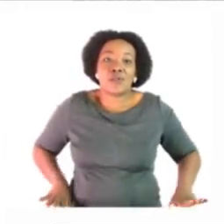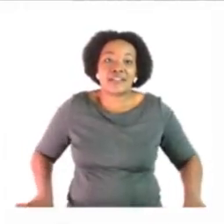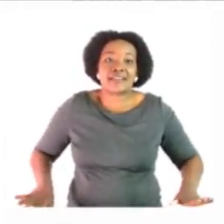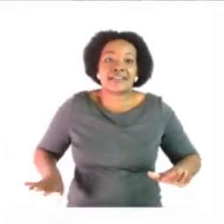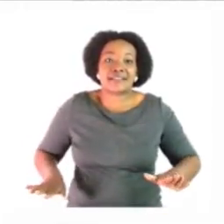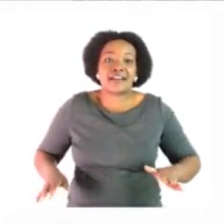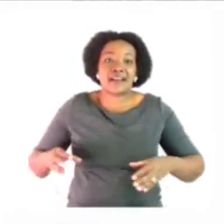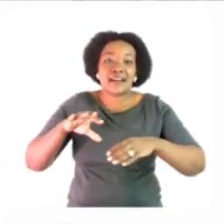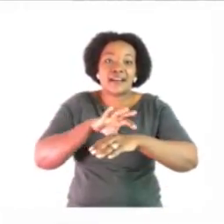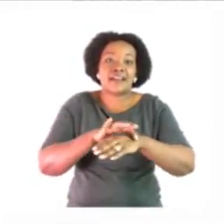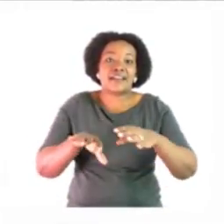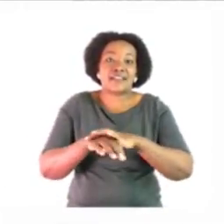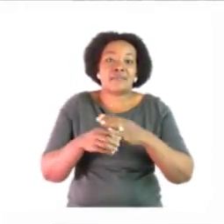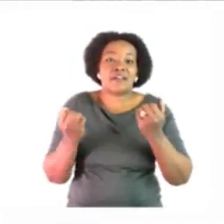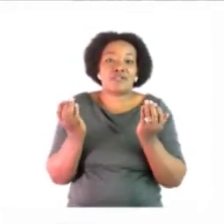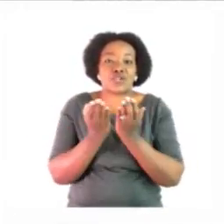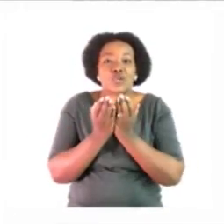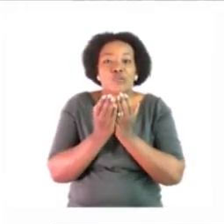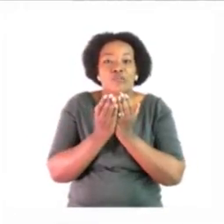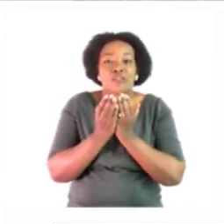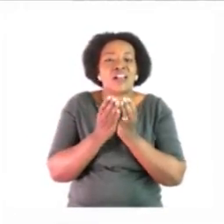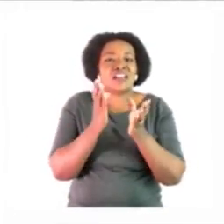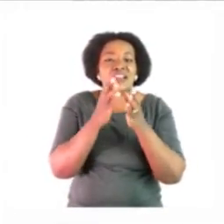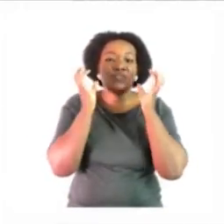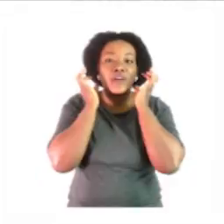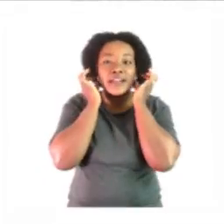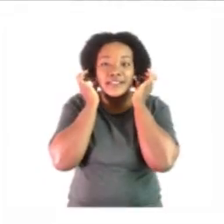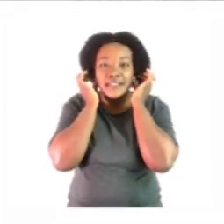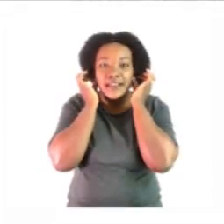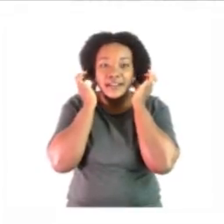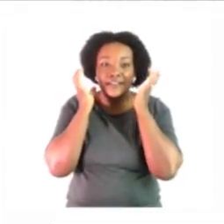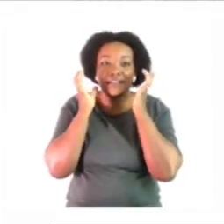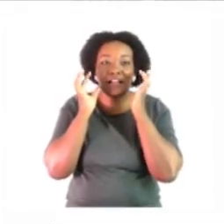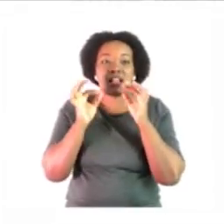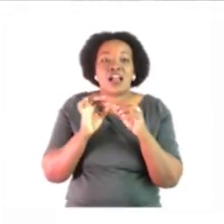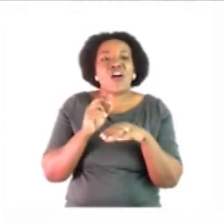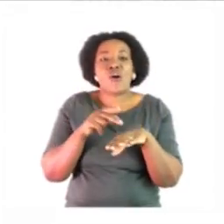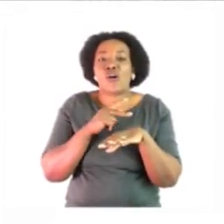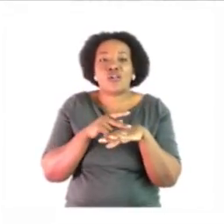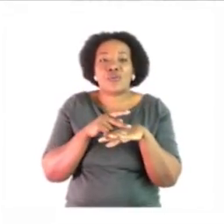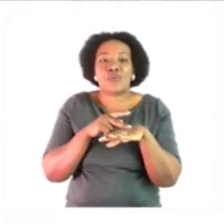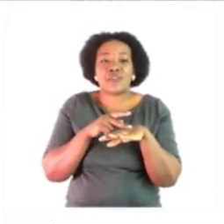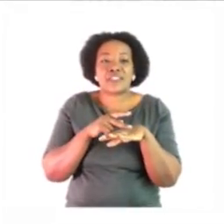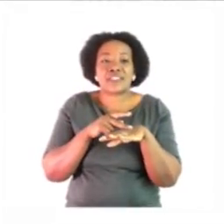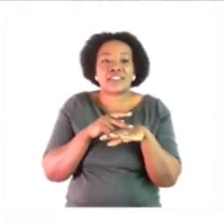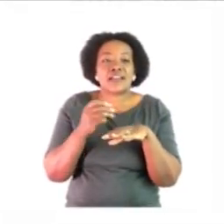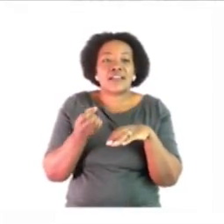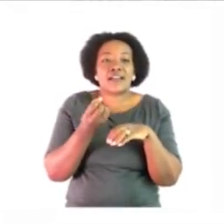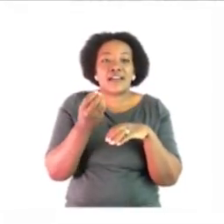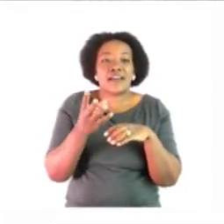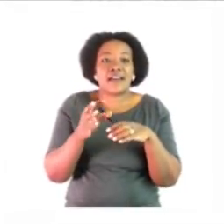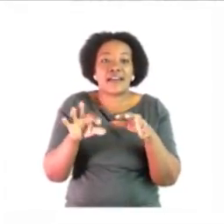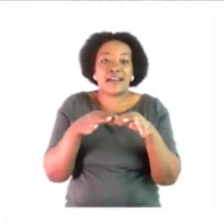school for school she likes to wear pearl pearl earrings at all times they are a gift